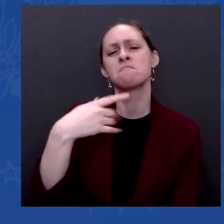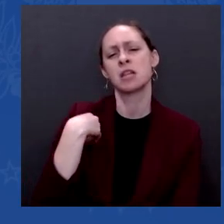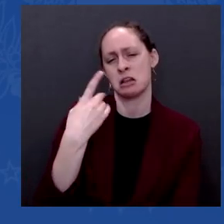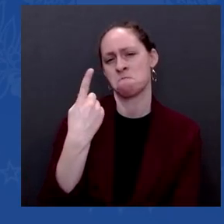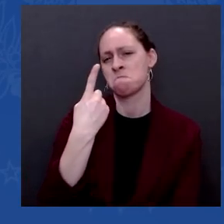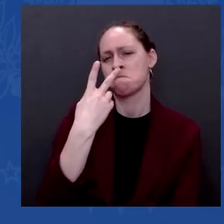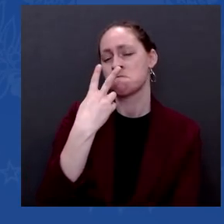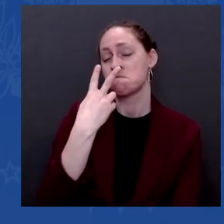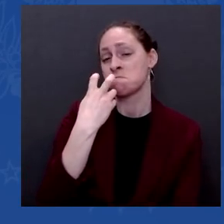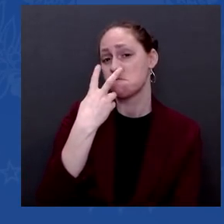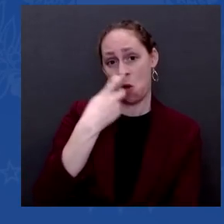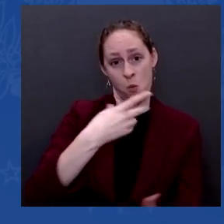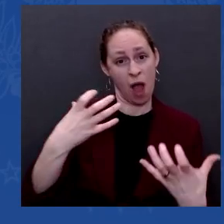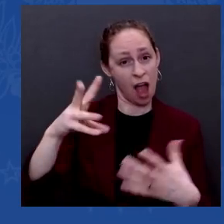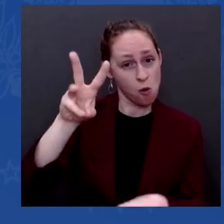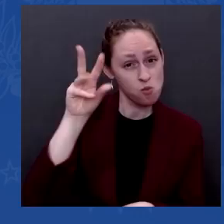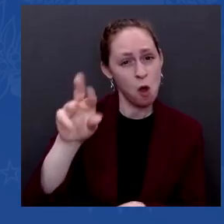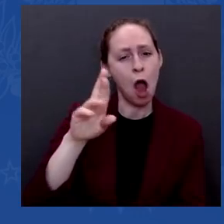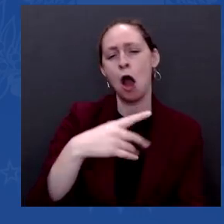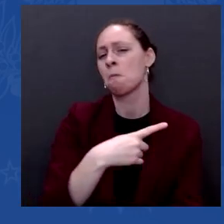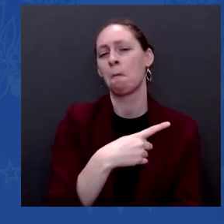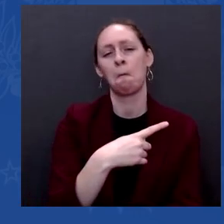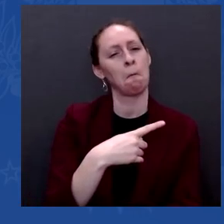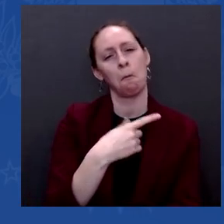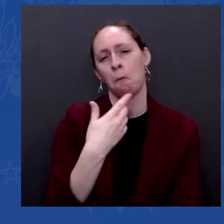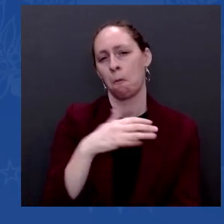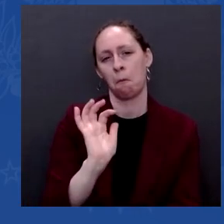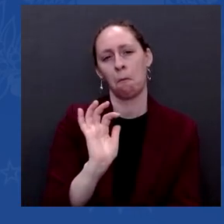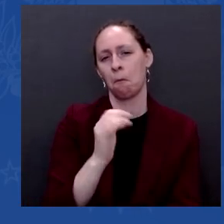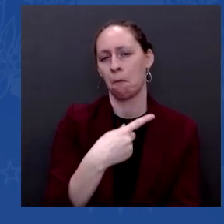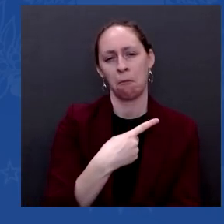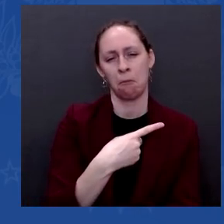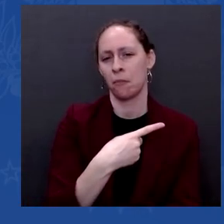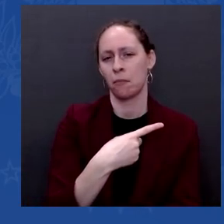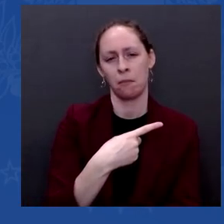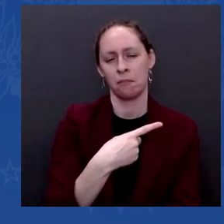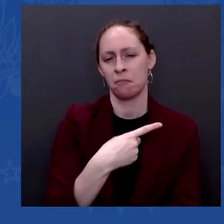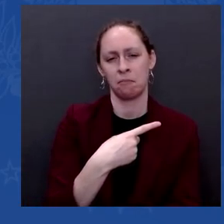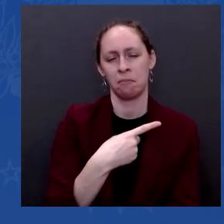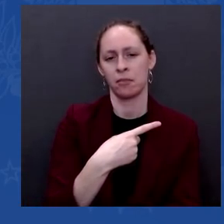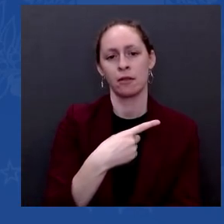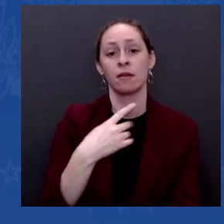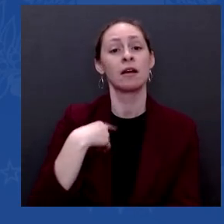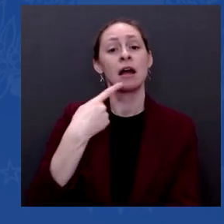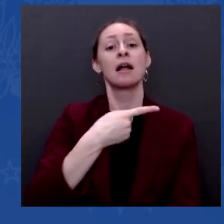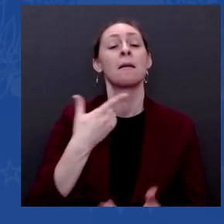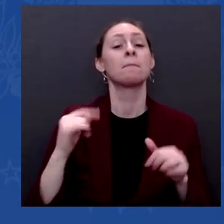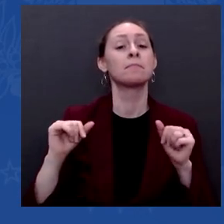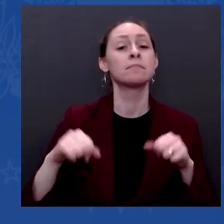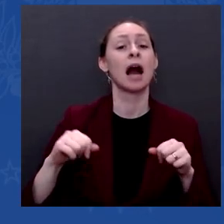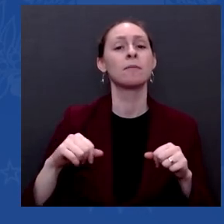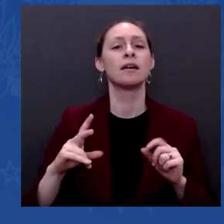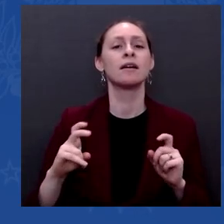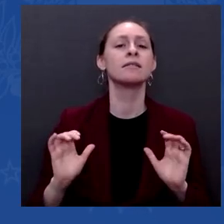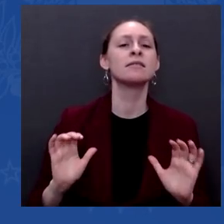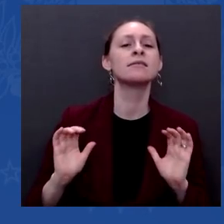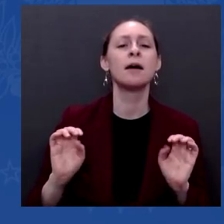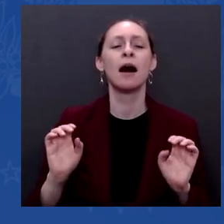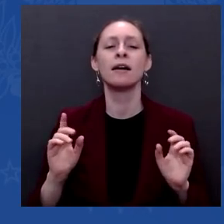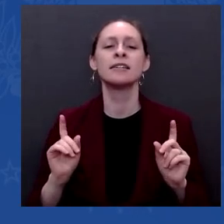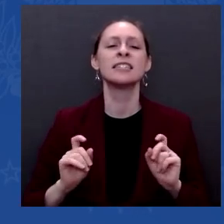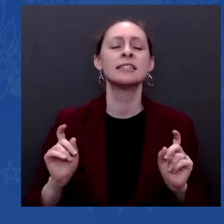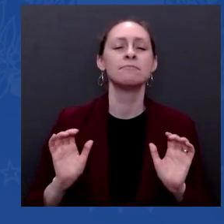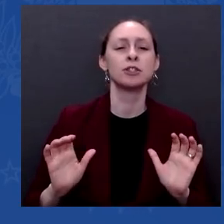as significantly as he can? Yes, I think he will. But I think he'll pay a serious and dear